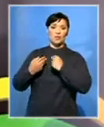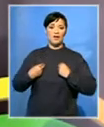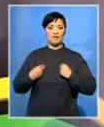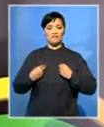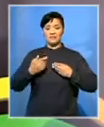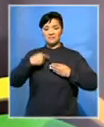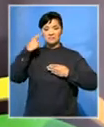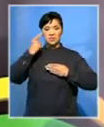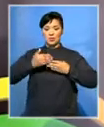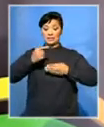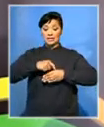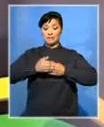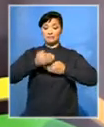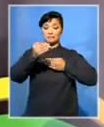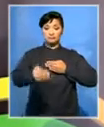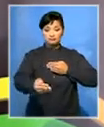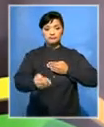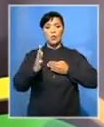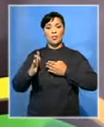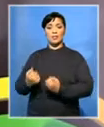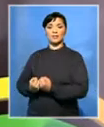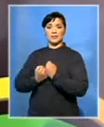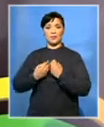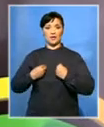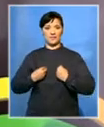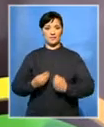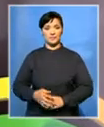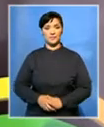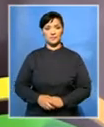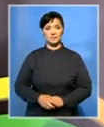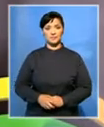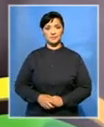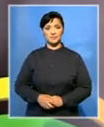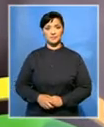period. Hasina Ghori, SBC News, Johannesburg.